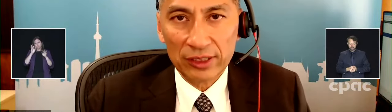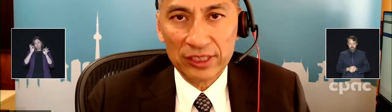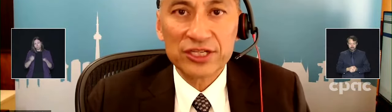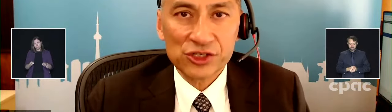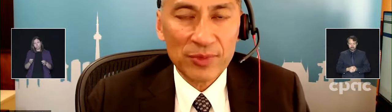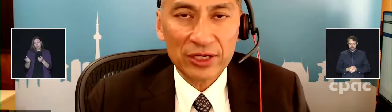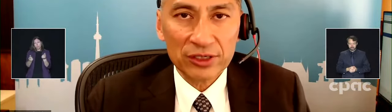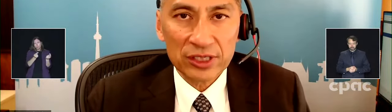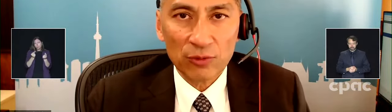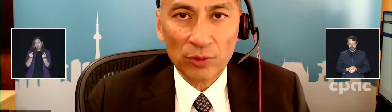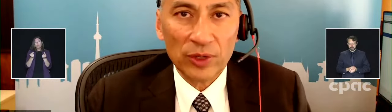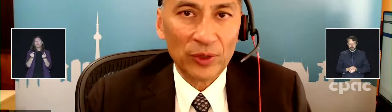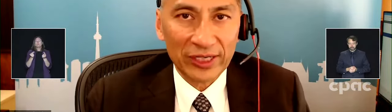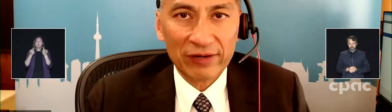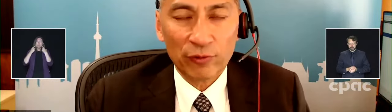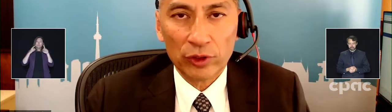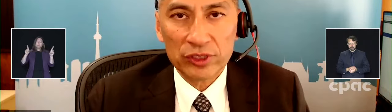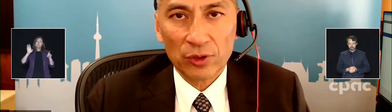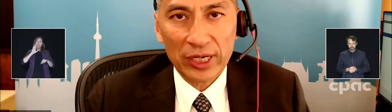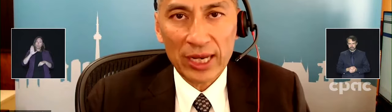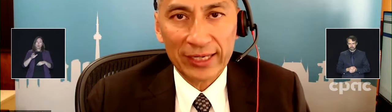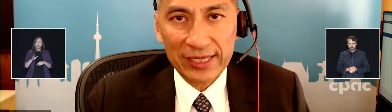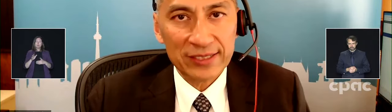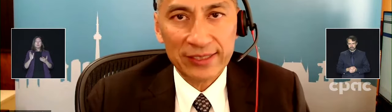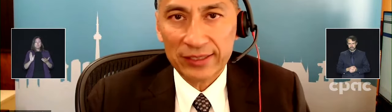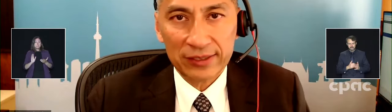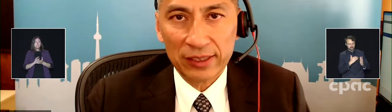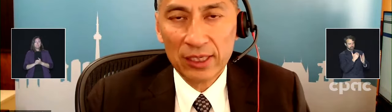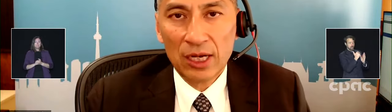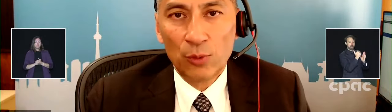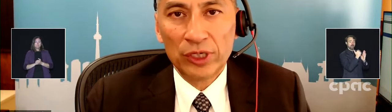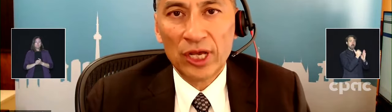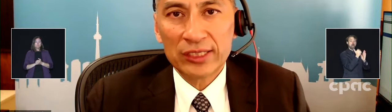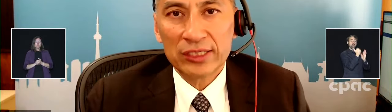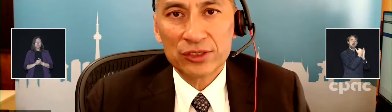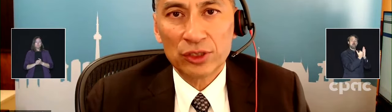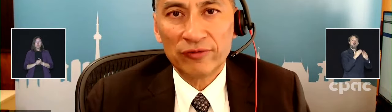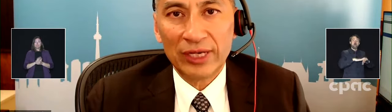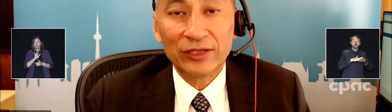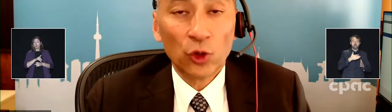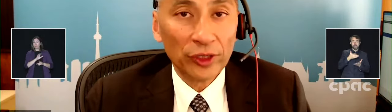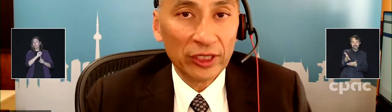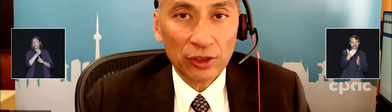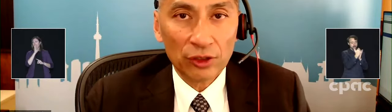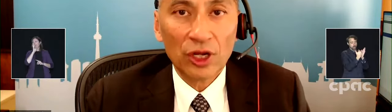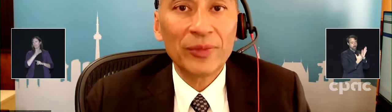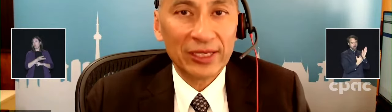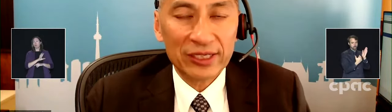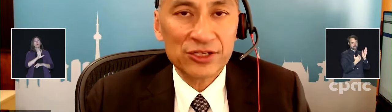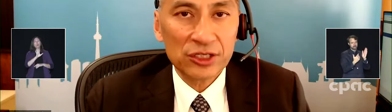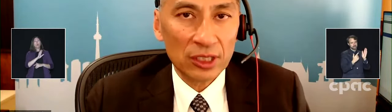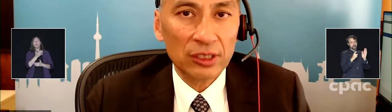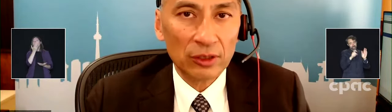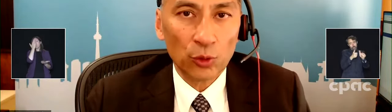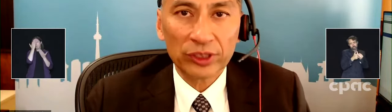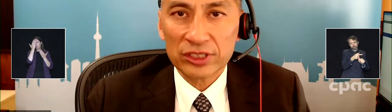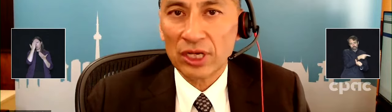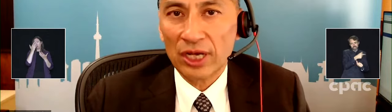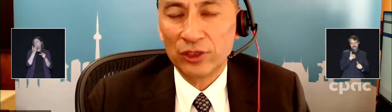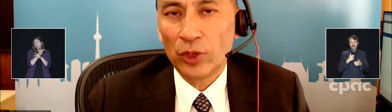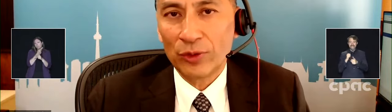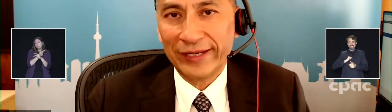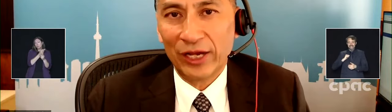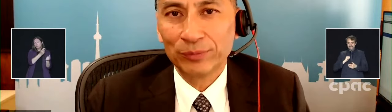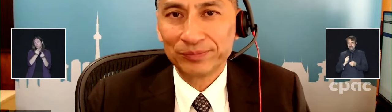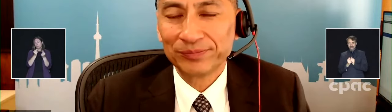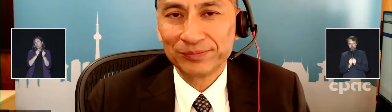decision makers, we'll be bringing that forward. So I can't say that we're not sort of ignoring it or not paying attention. The work is underway right